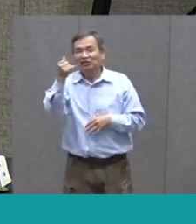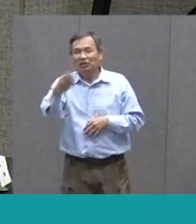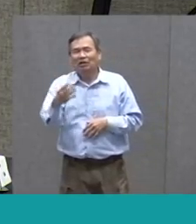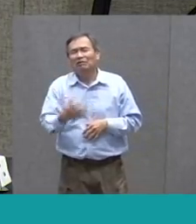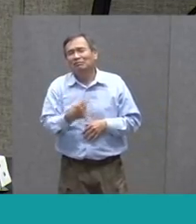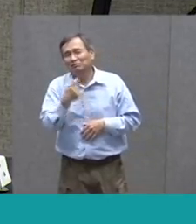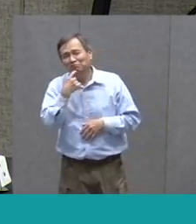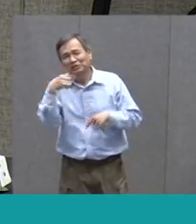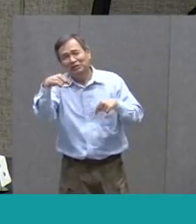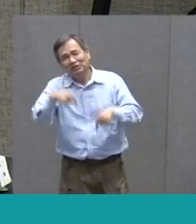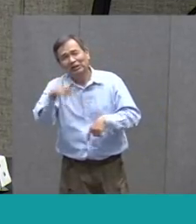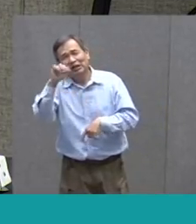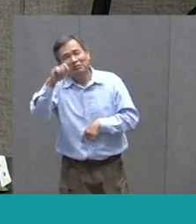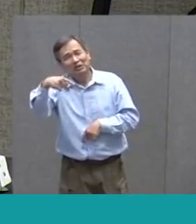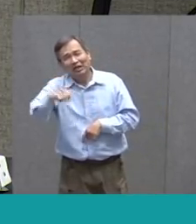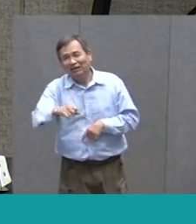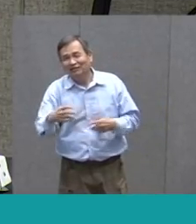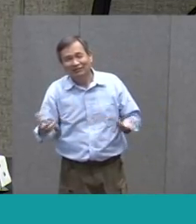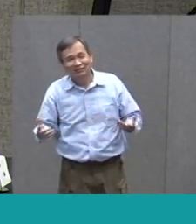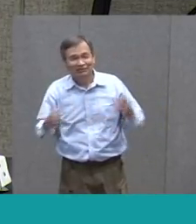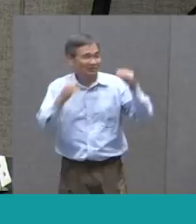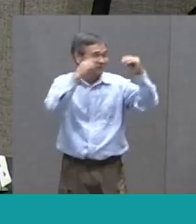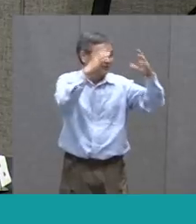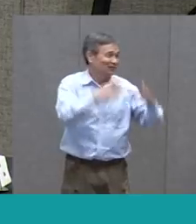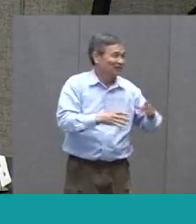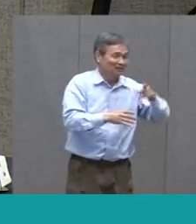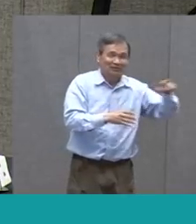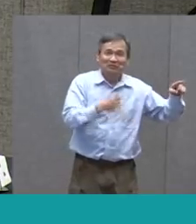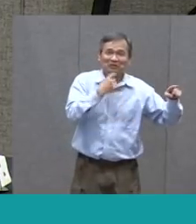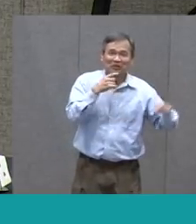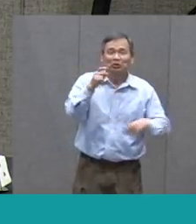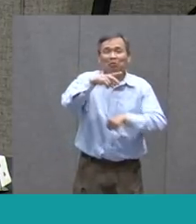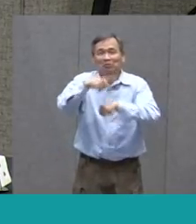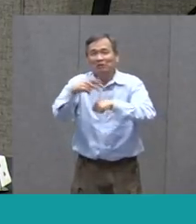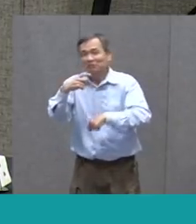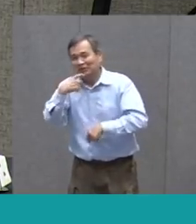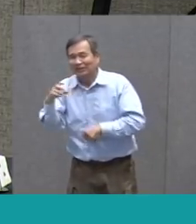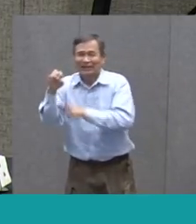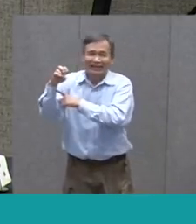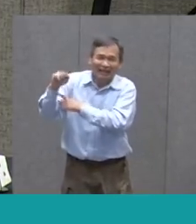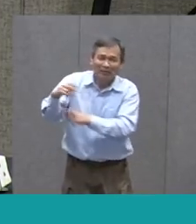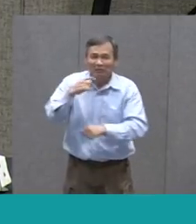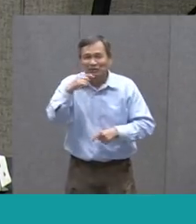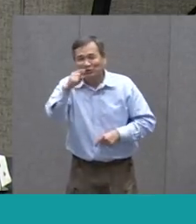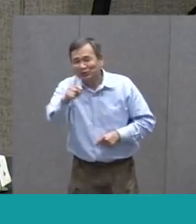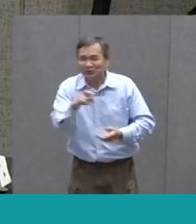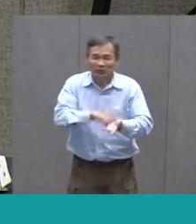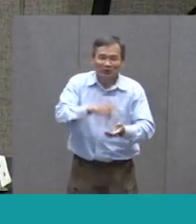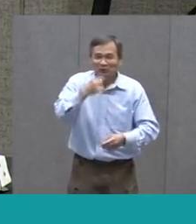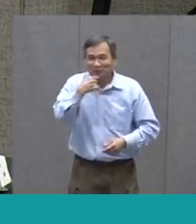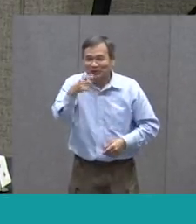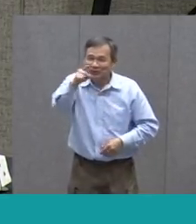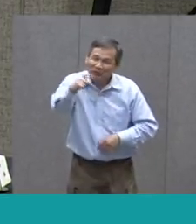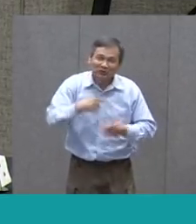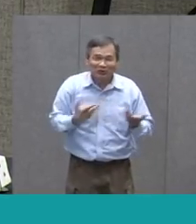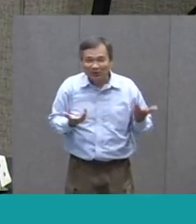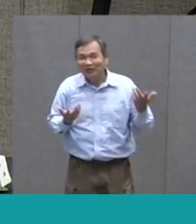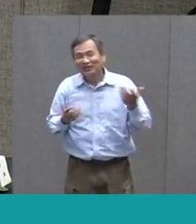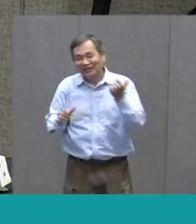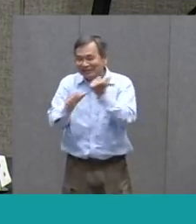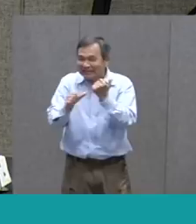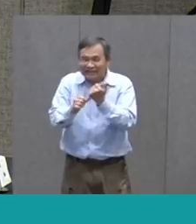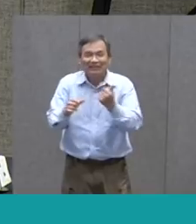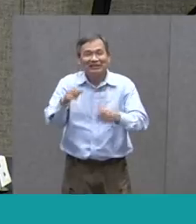miss you here at APS I know your teachers miss you Your principals miss you Our EAs miss you Our nurses miss you Our health assistants